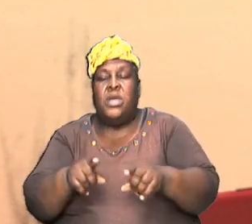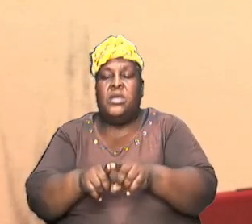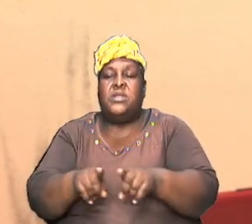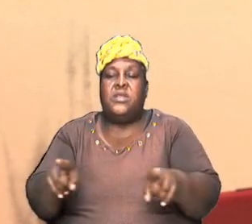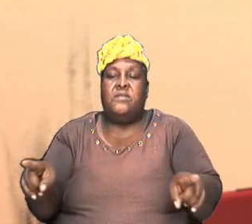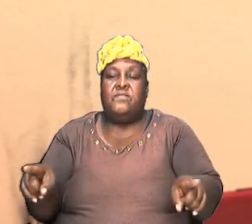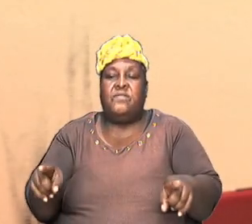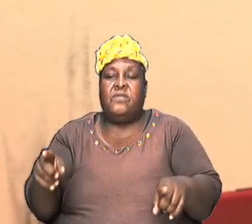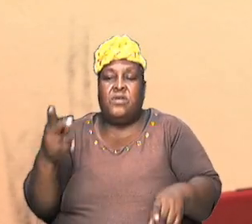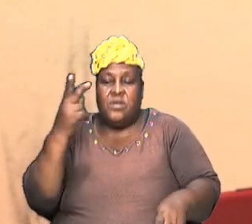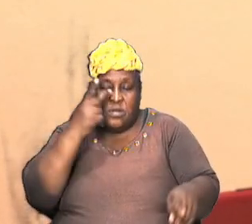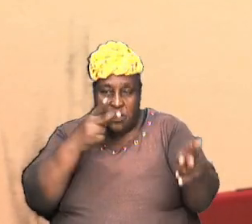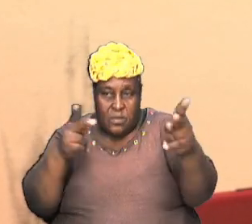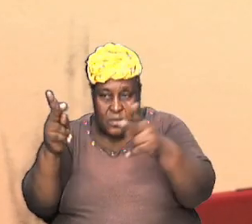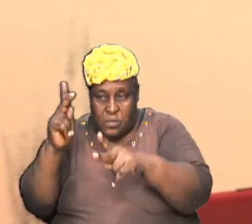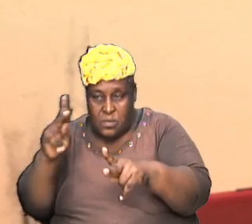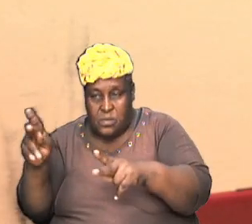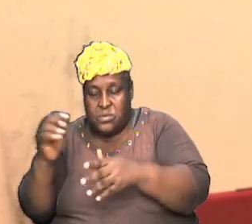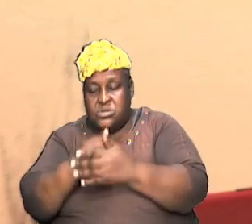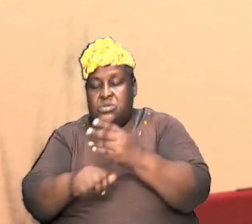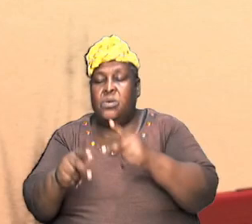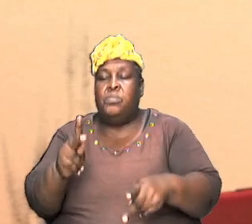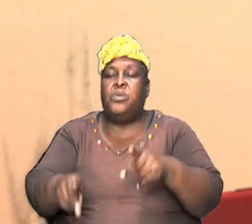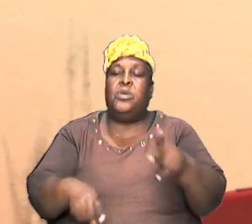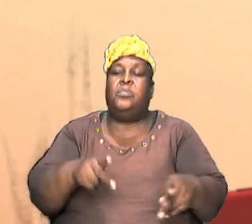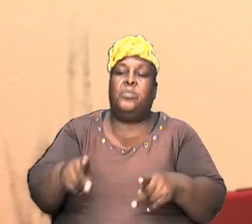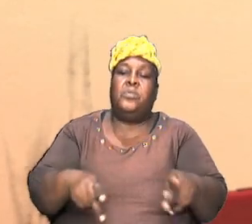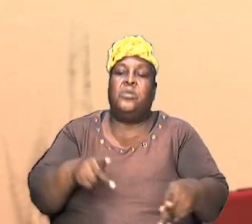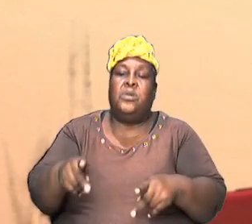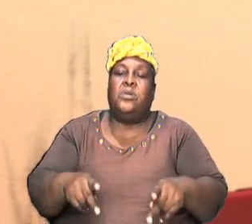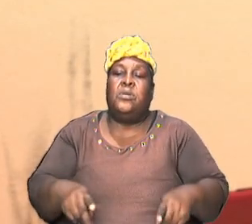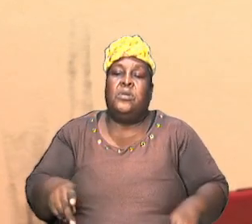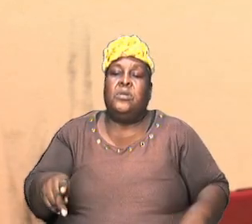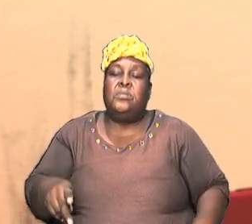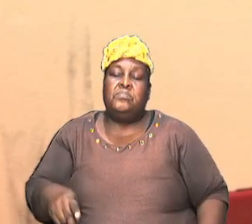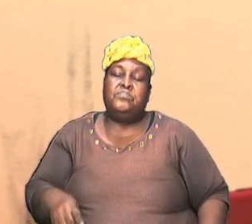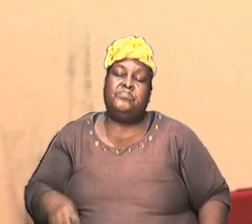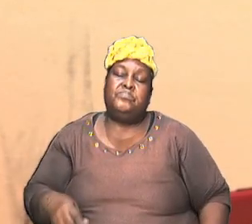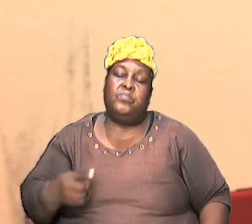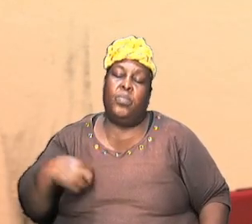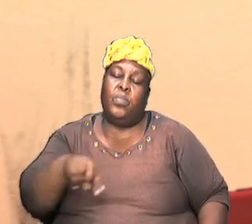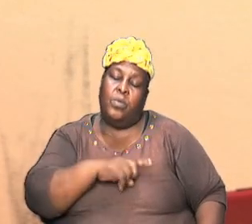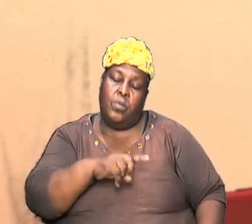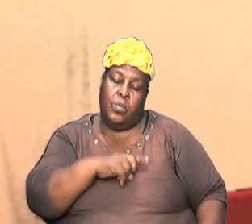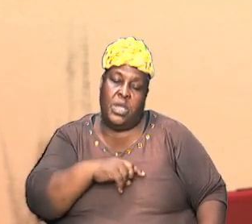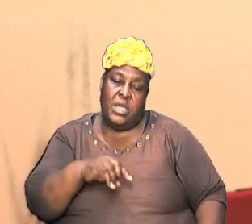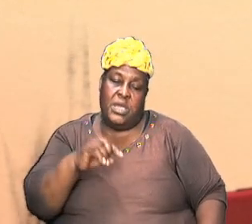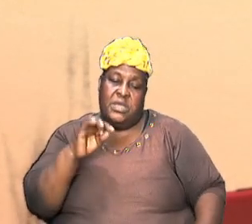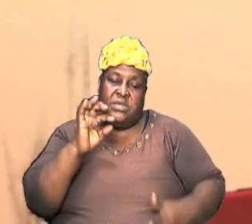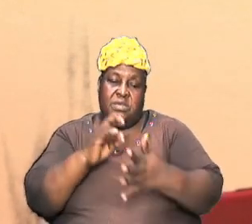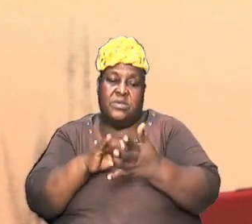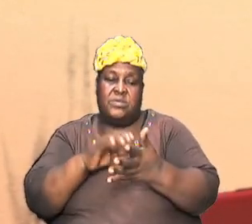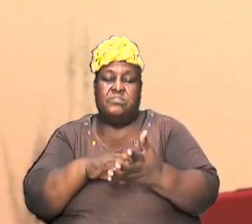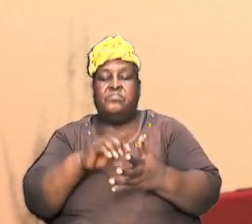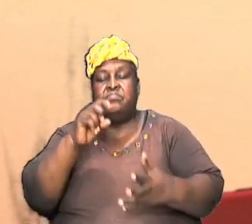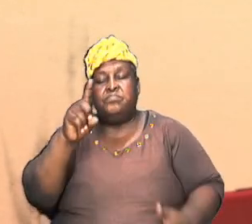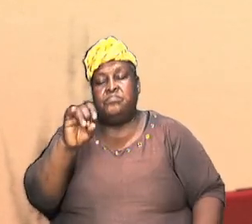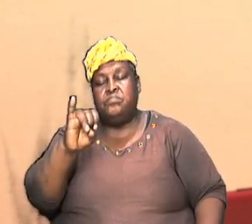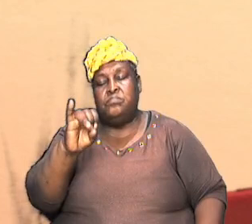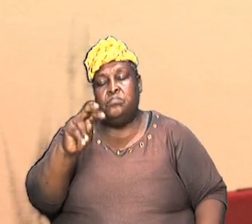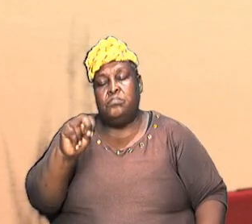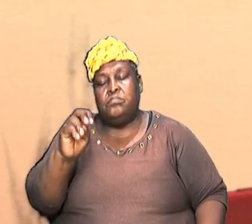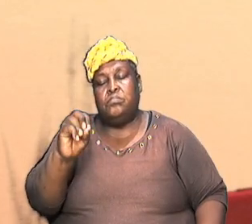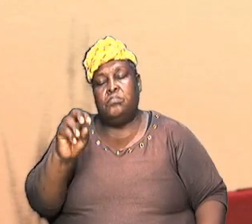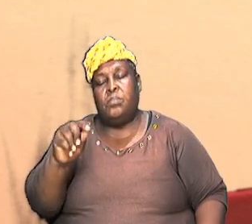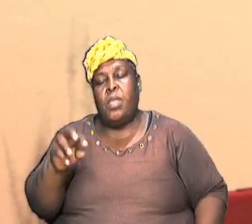look in some places with some people etc etc we took on the issue of dinosaur and the millions